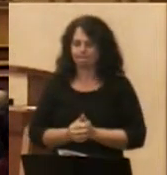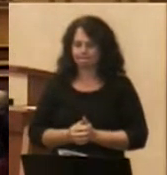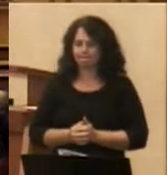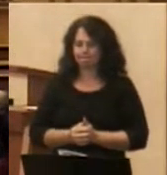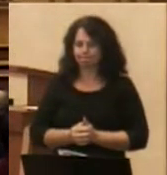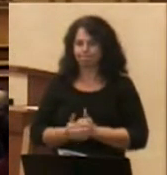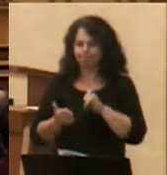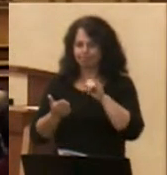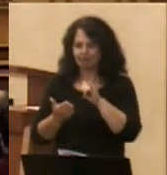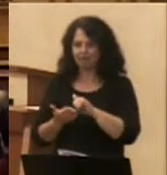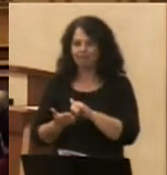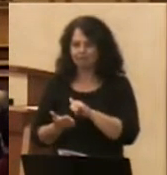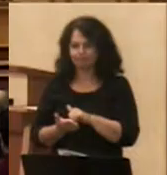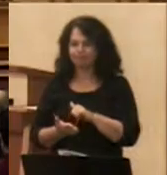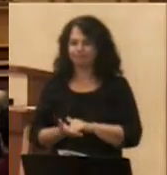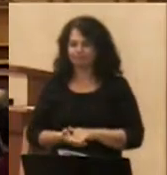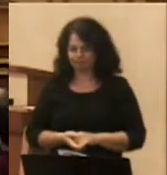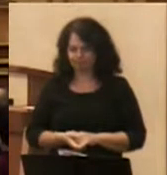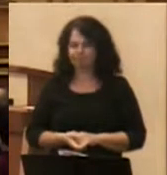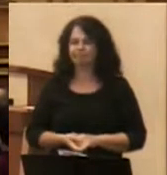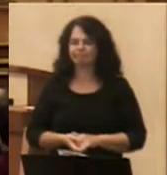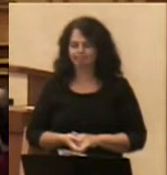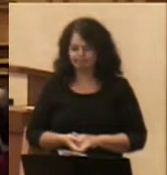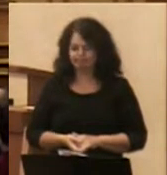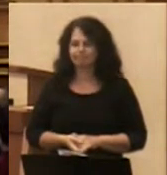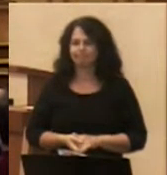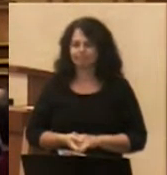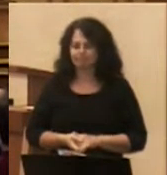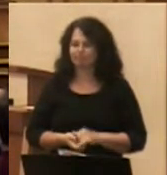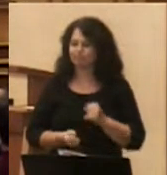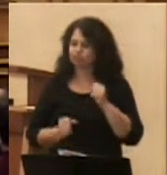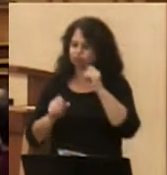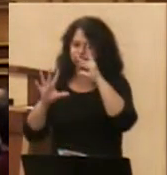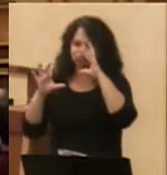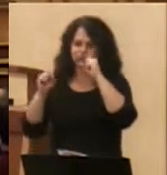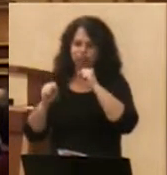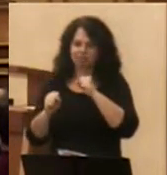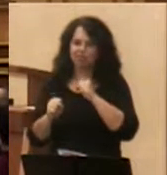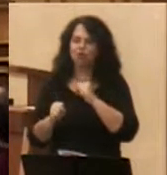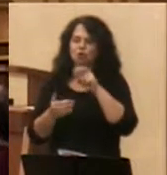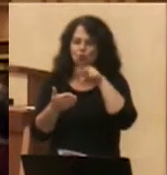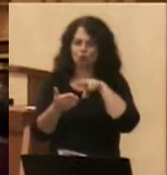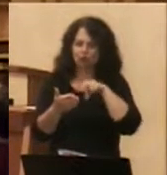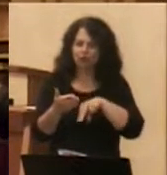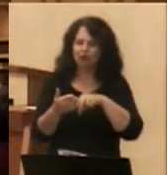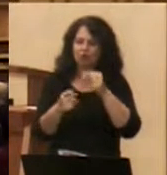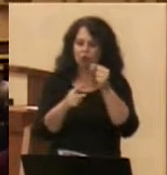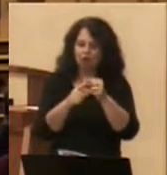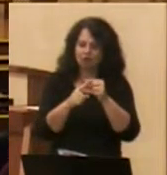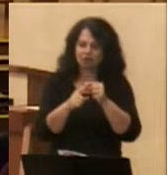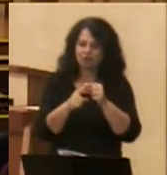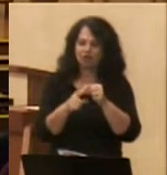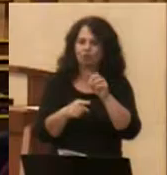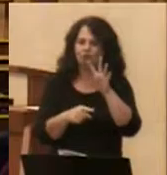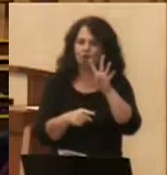Is it amazing to read together words that are 485 years old?